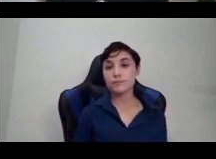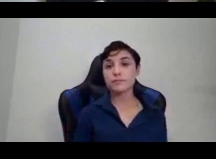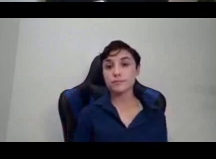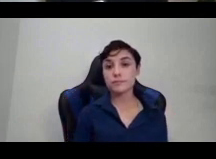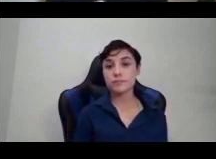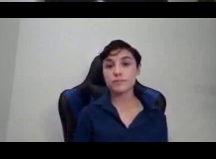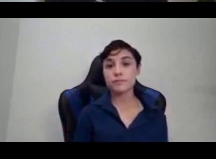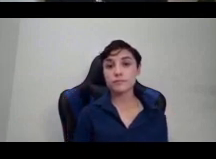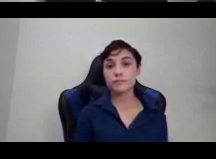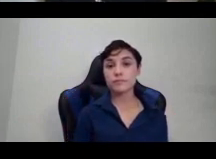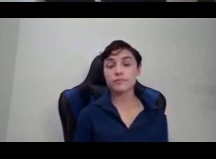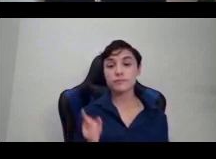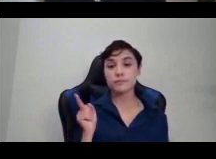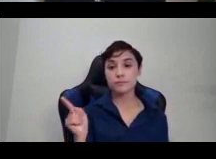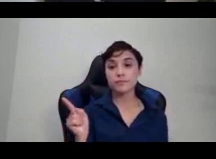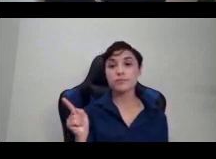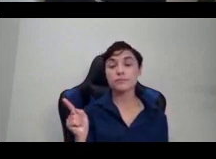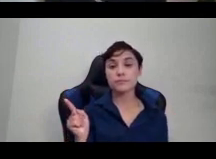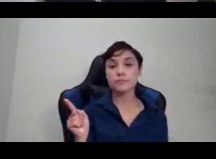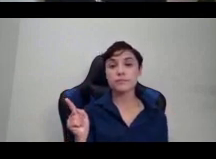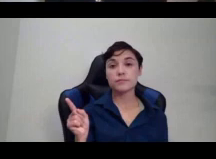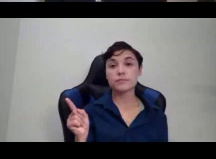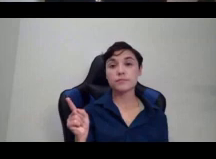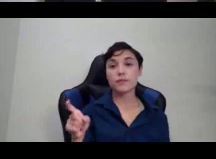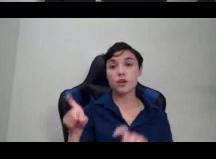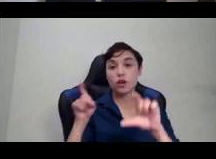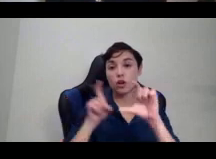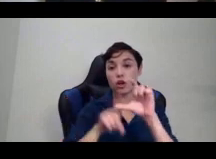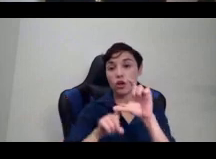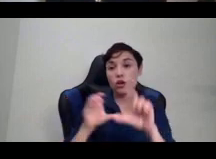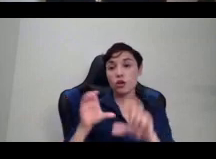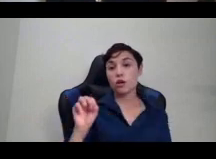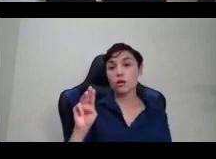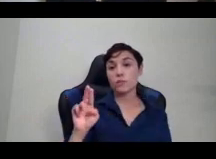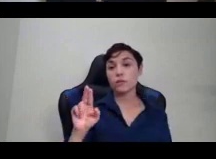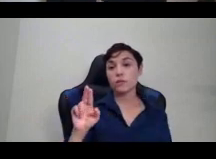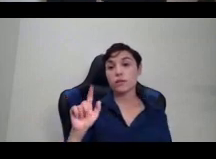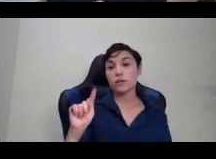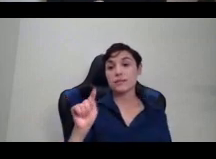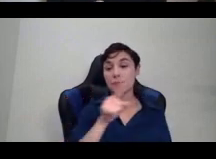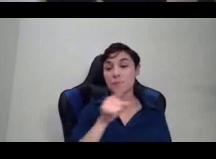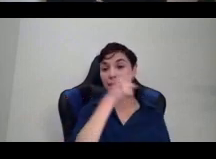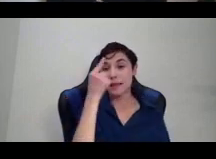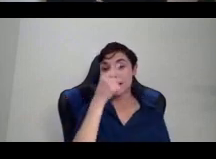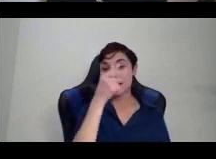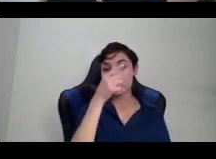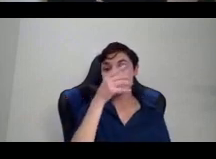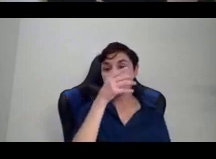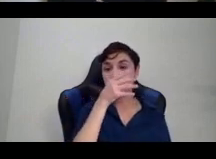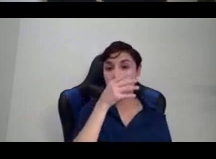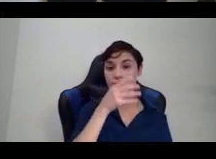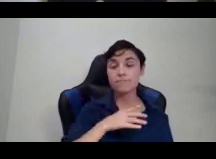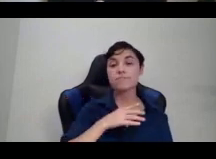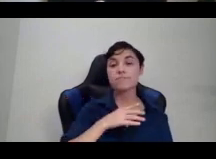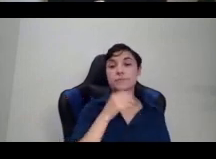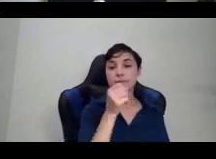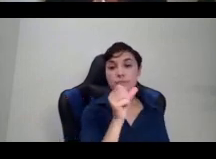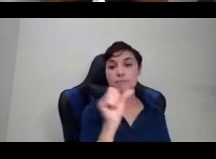was a communist, a black feminist, a, who was born in Trinidad.